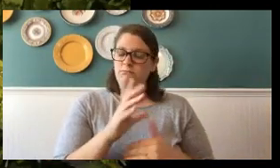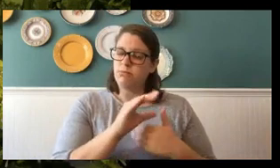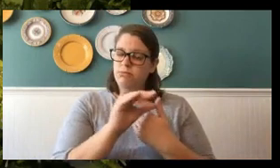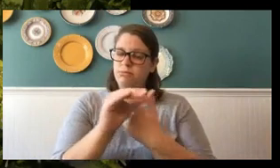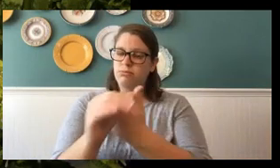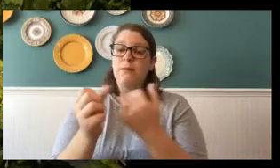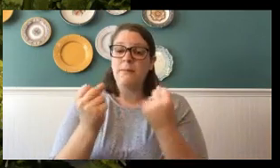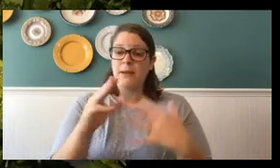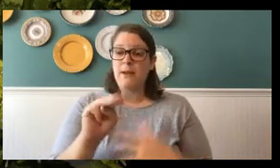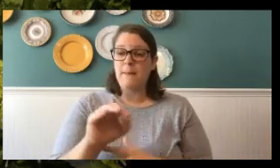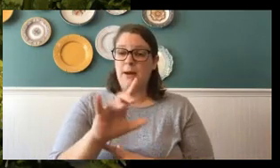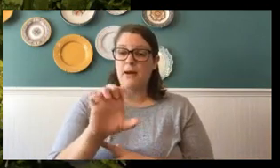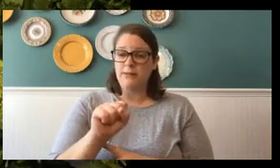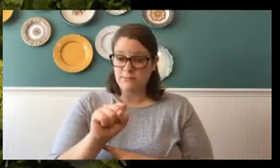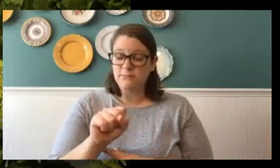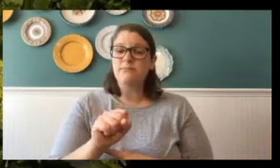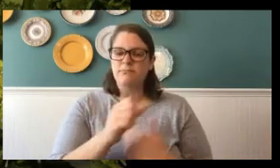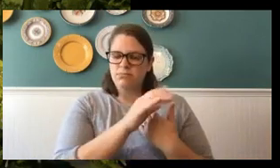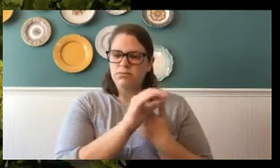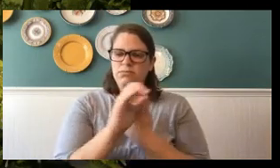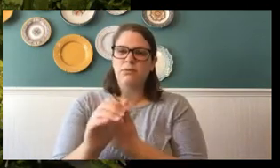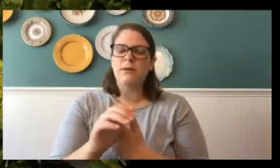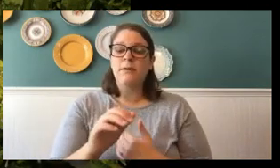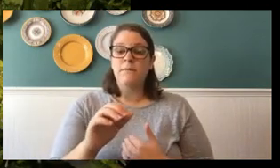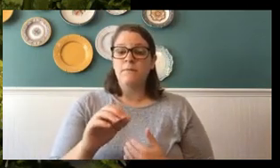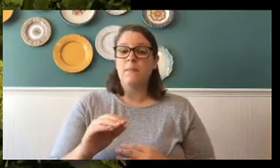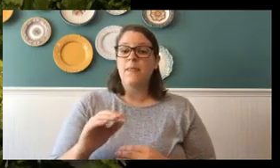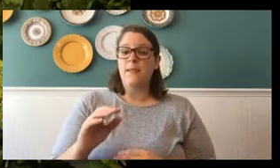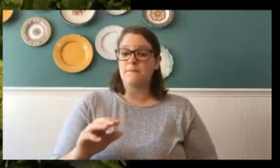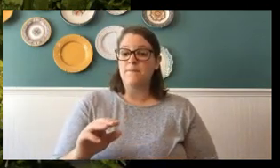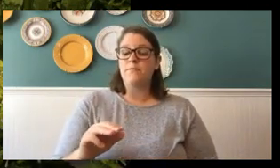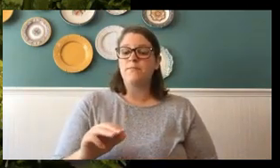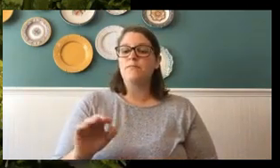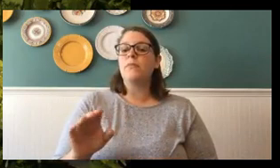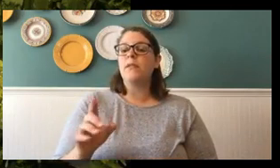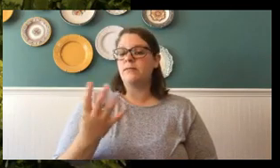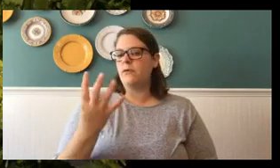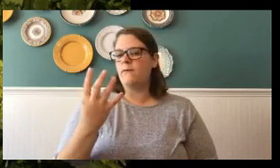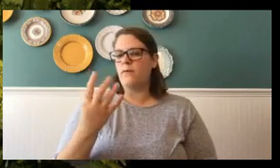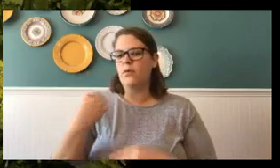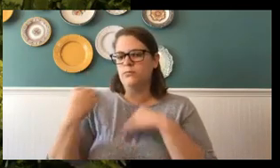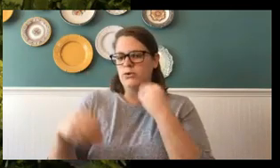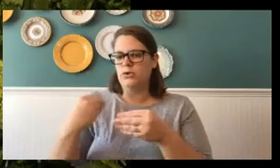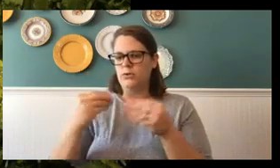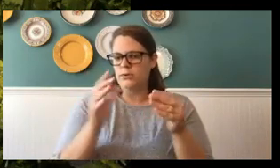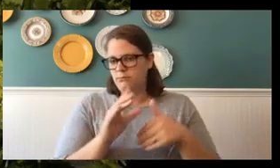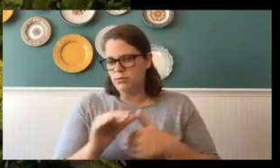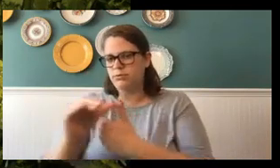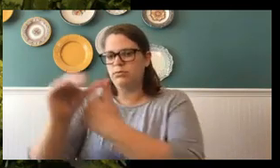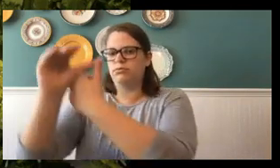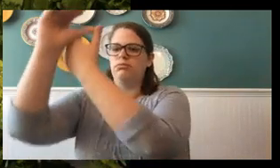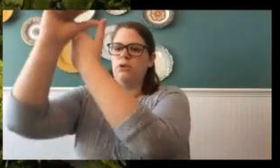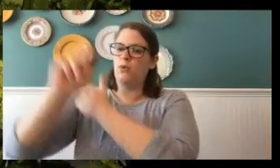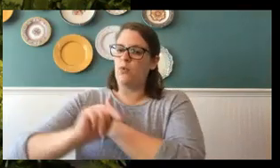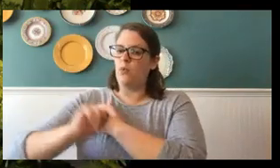the migration process of the monarch is four generations up and one generation down. So, it depends upon the